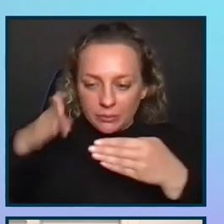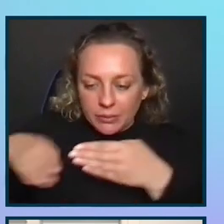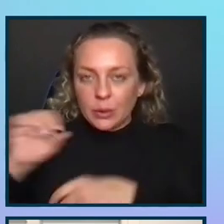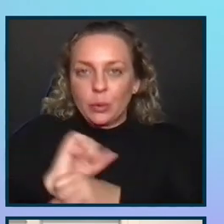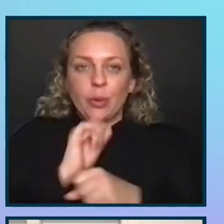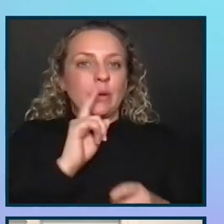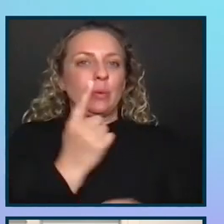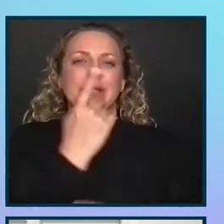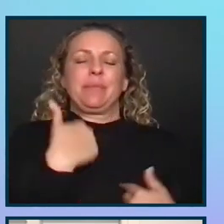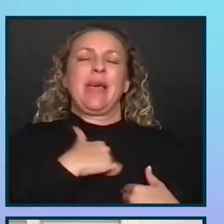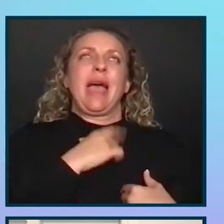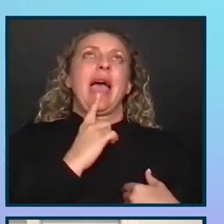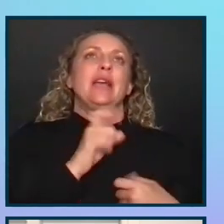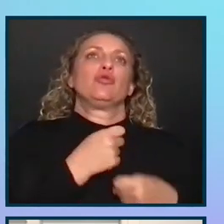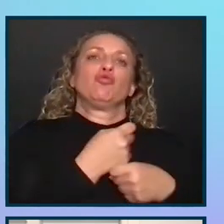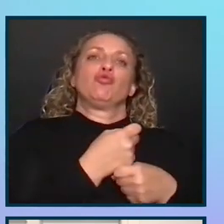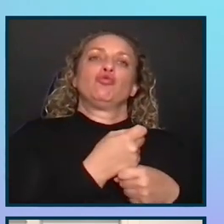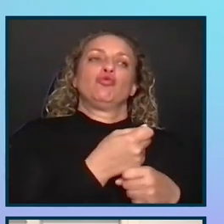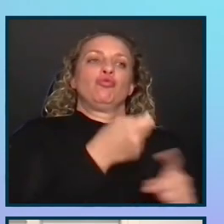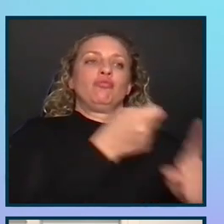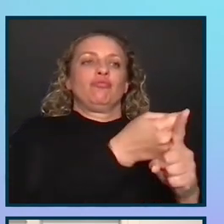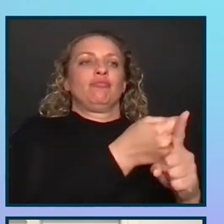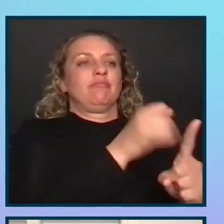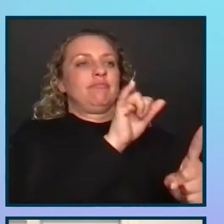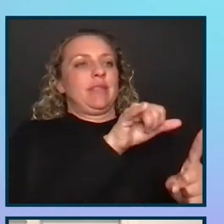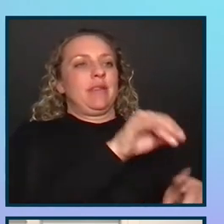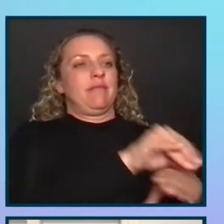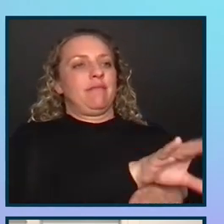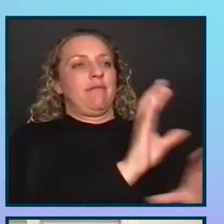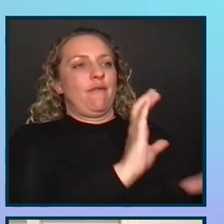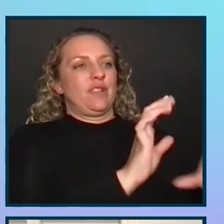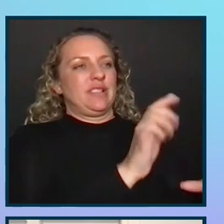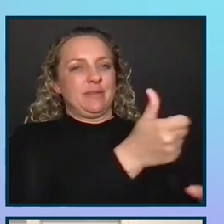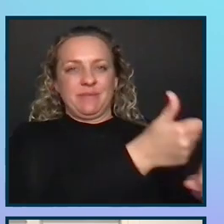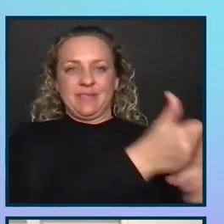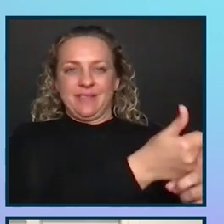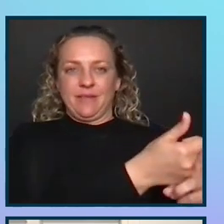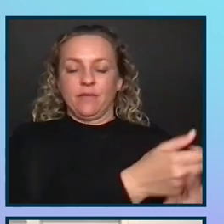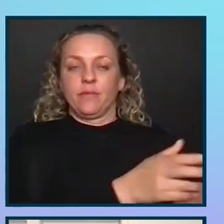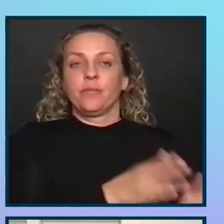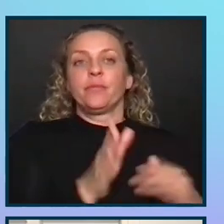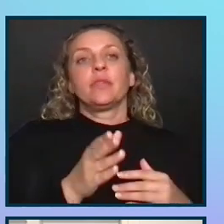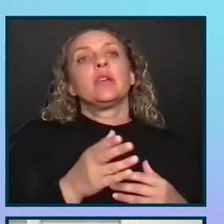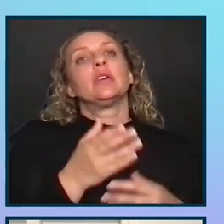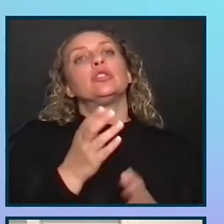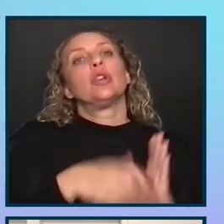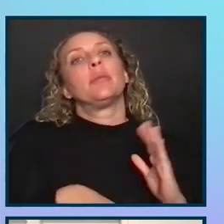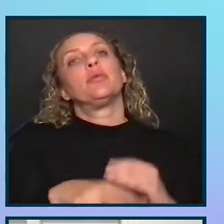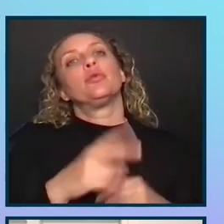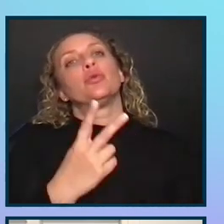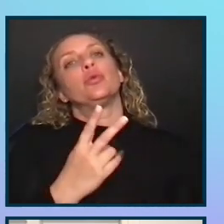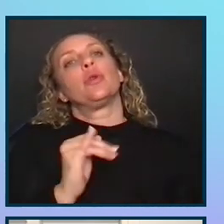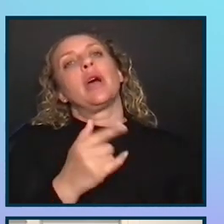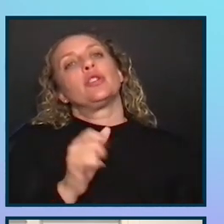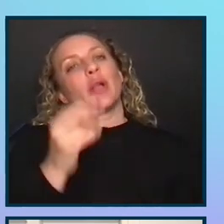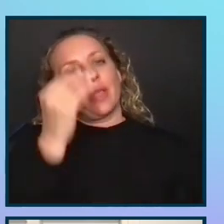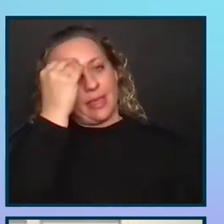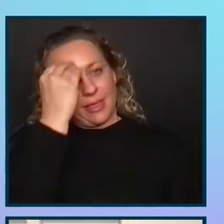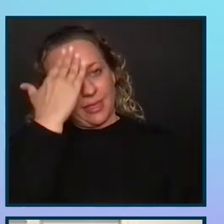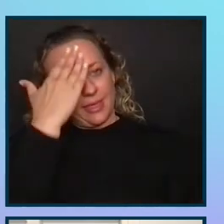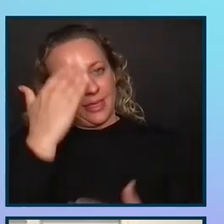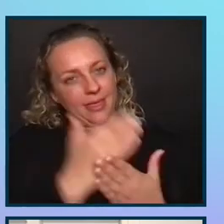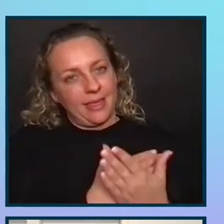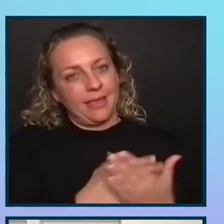it wasn't something I had to generate that conversation. So chapter two, agile lessons. Increased stakeholder